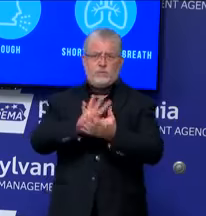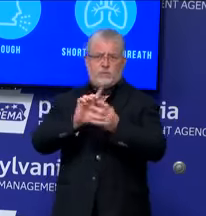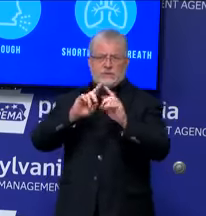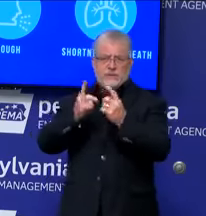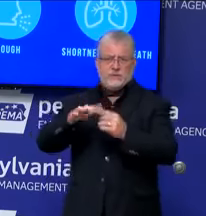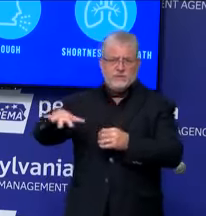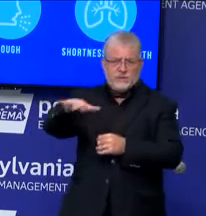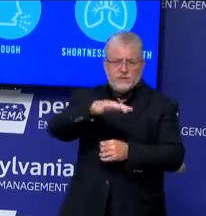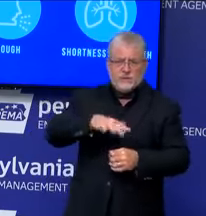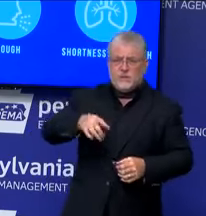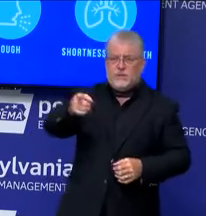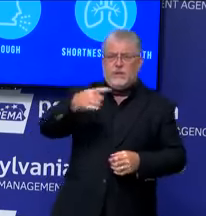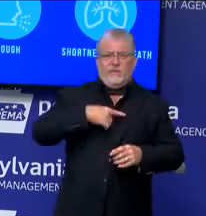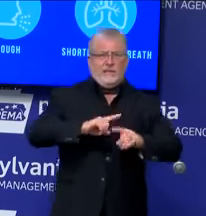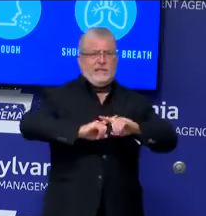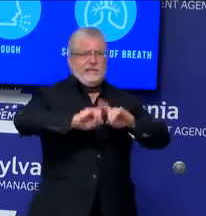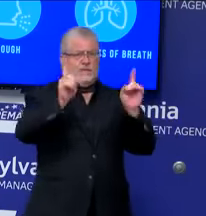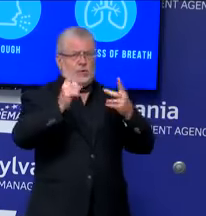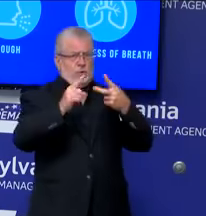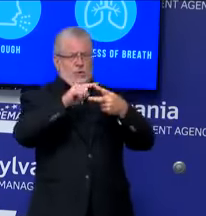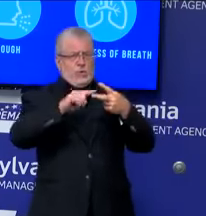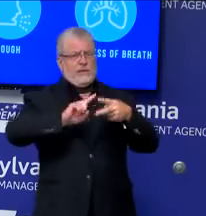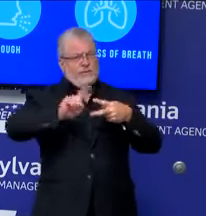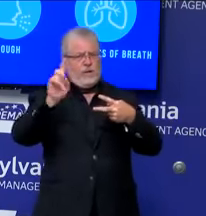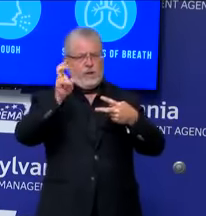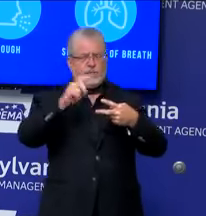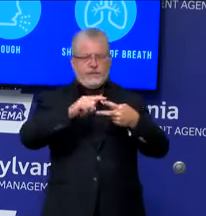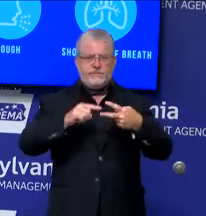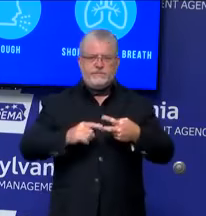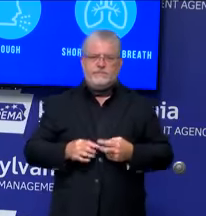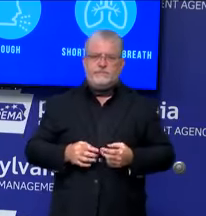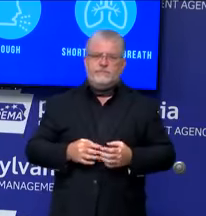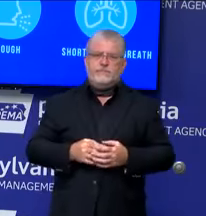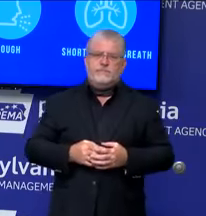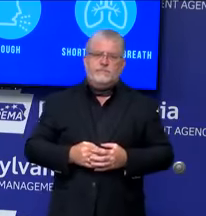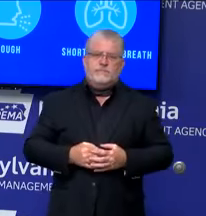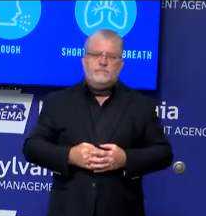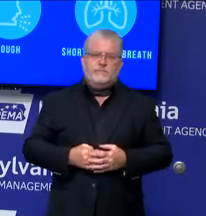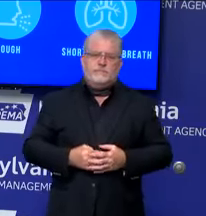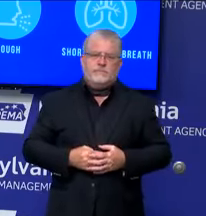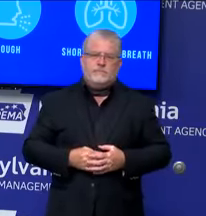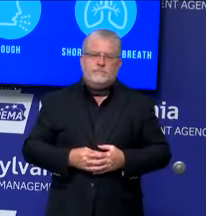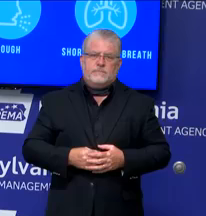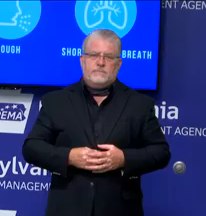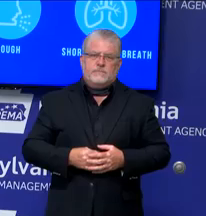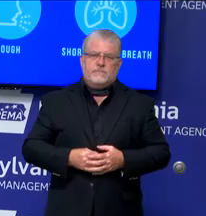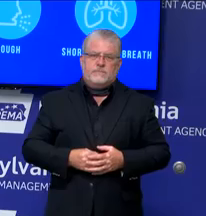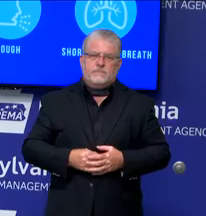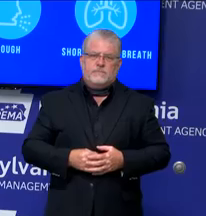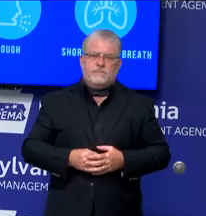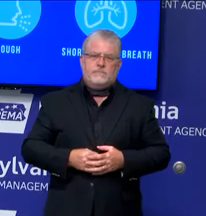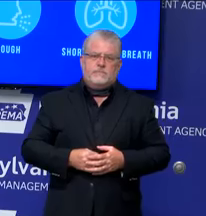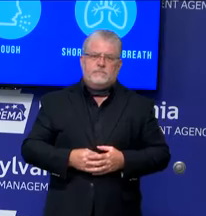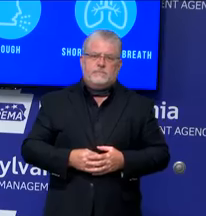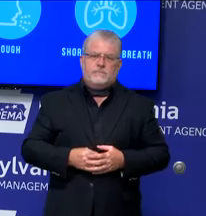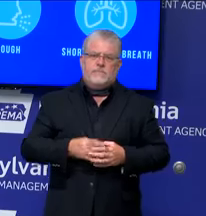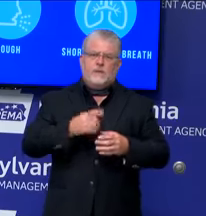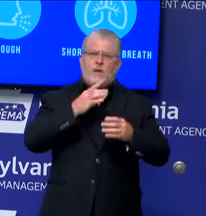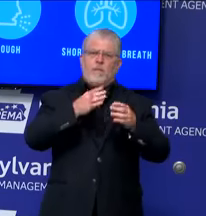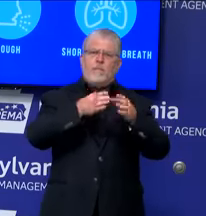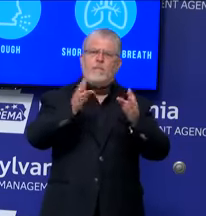Do you feel that the public response to the online post has been adequate? For example, I know the mayor of Hellum